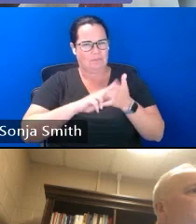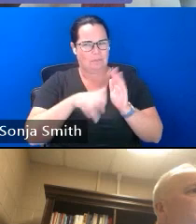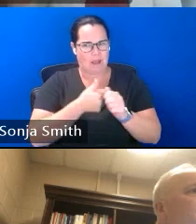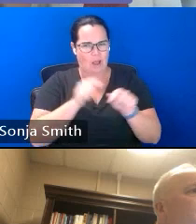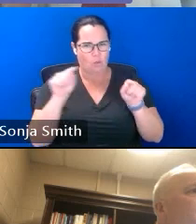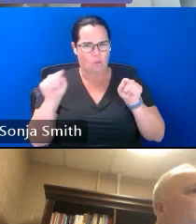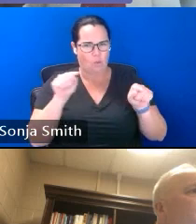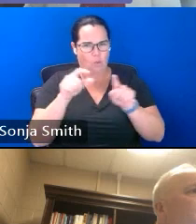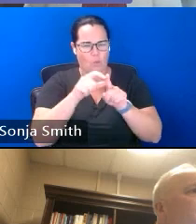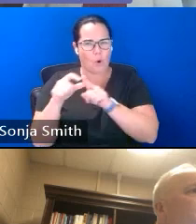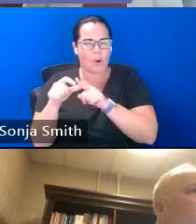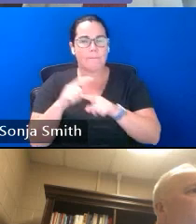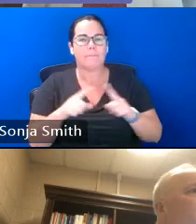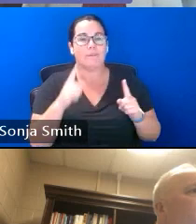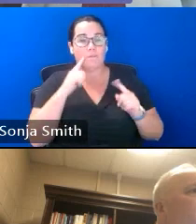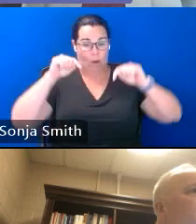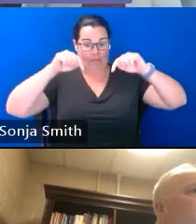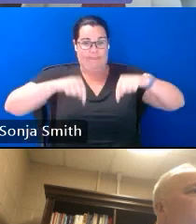um we often